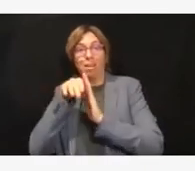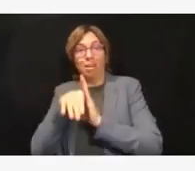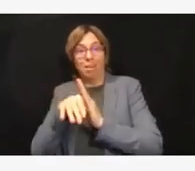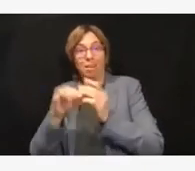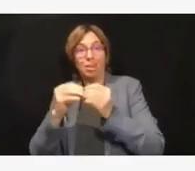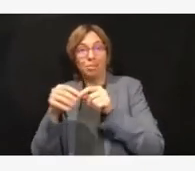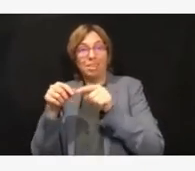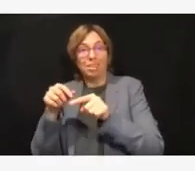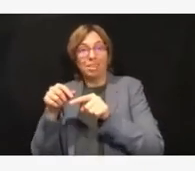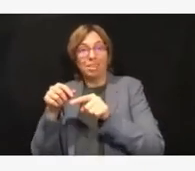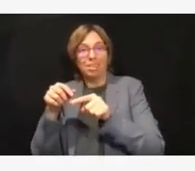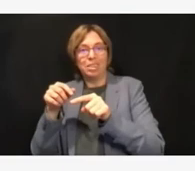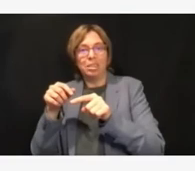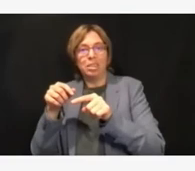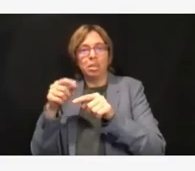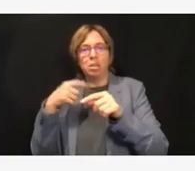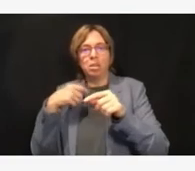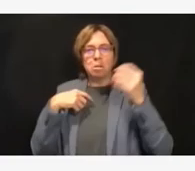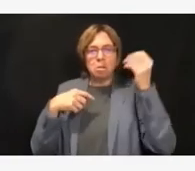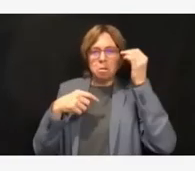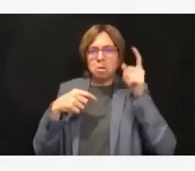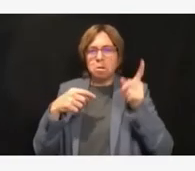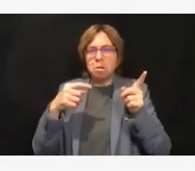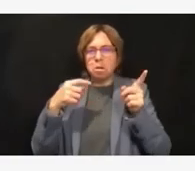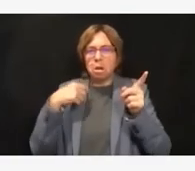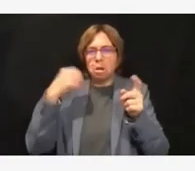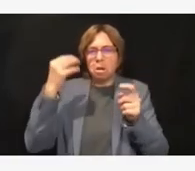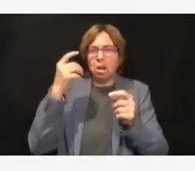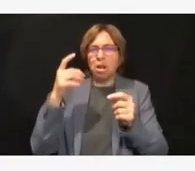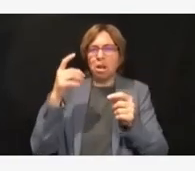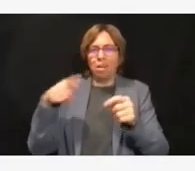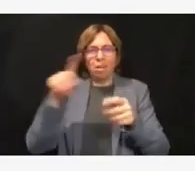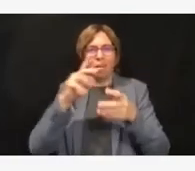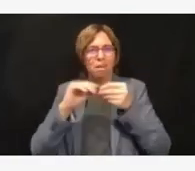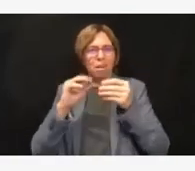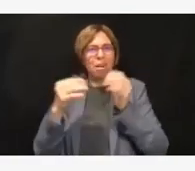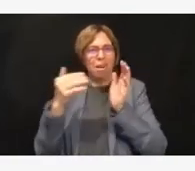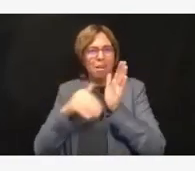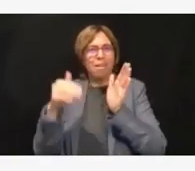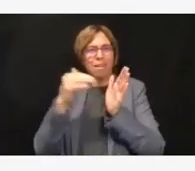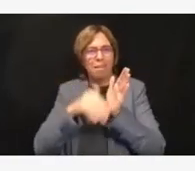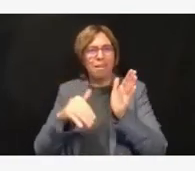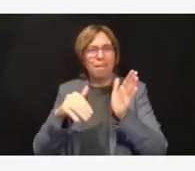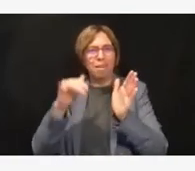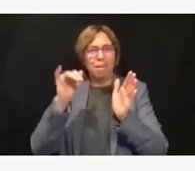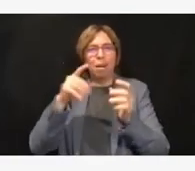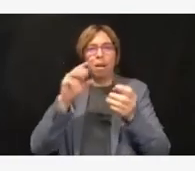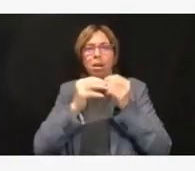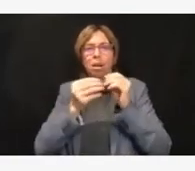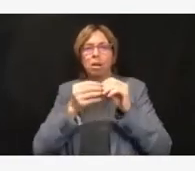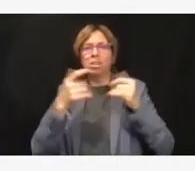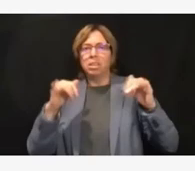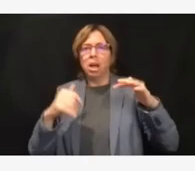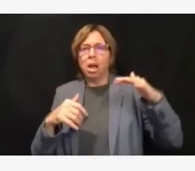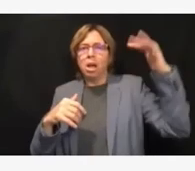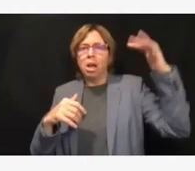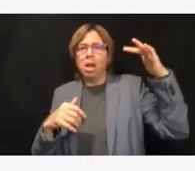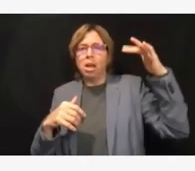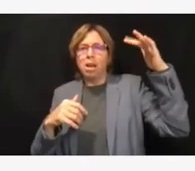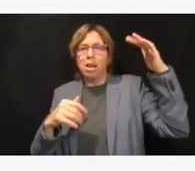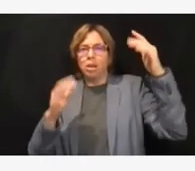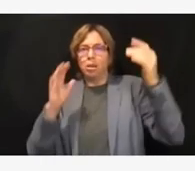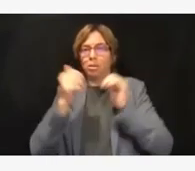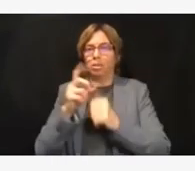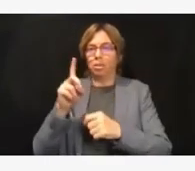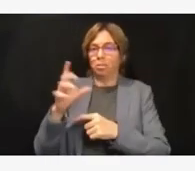I've heard kind of over and over again that our surge is, it's still above what we had in December of last year, and,